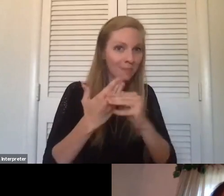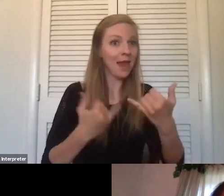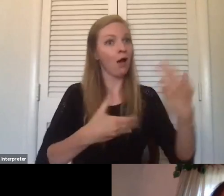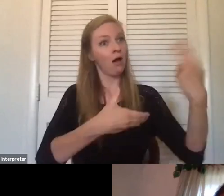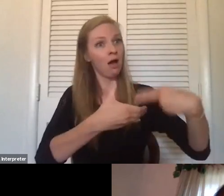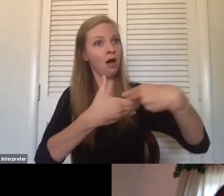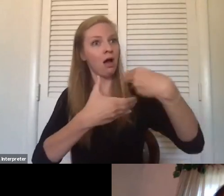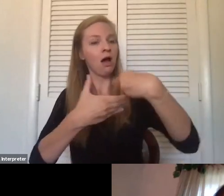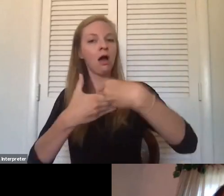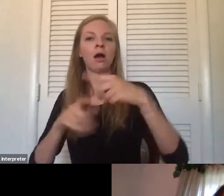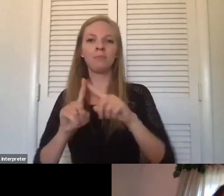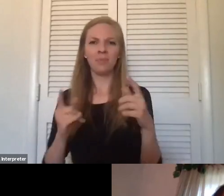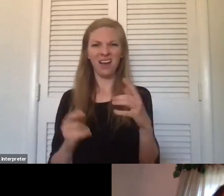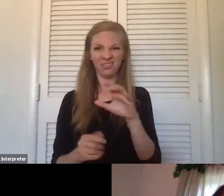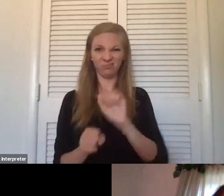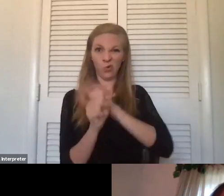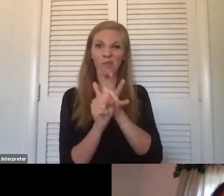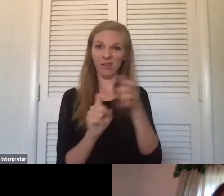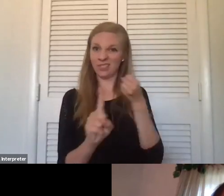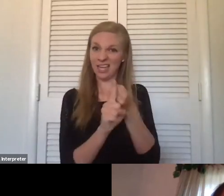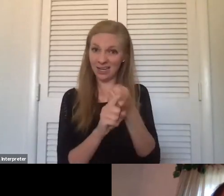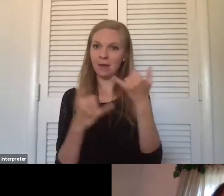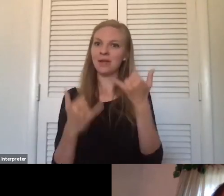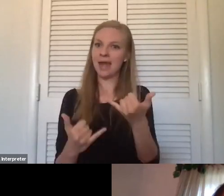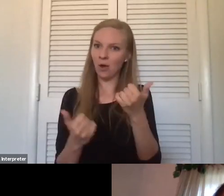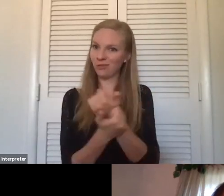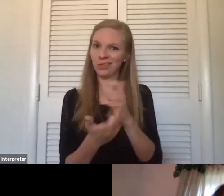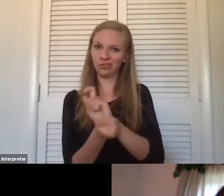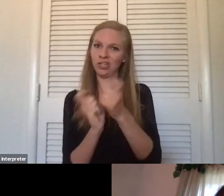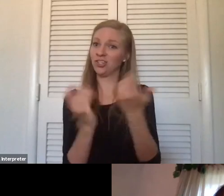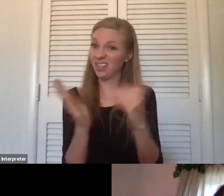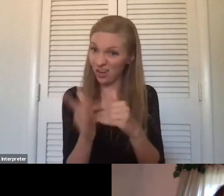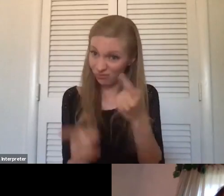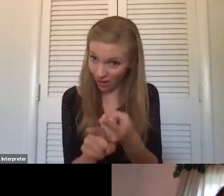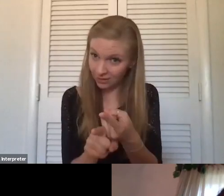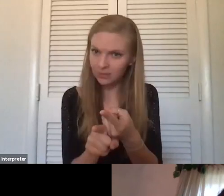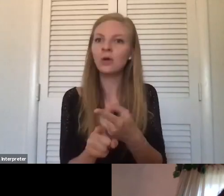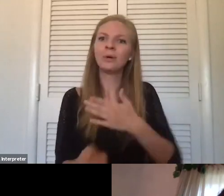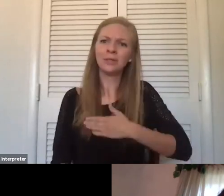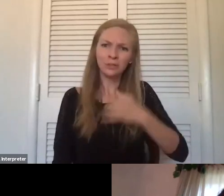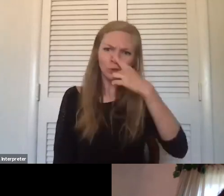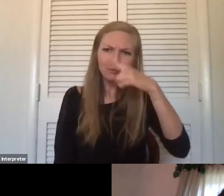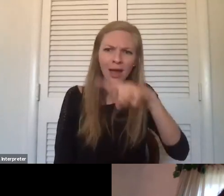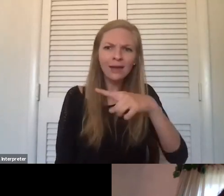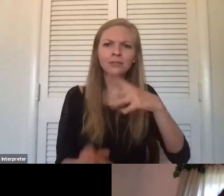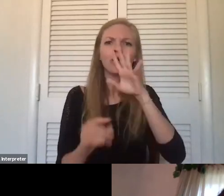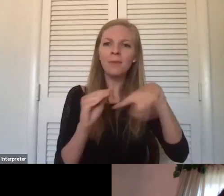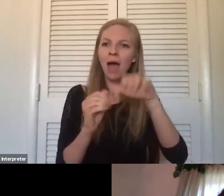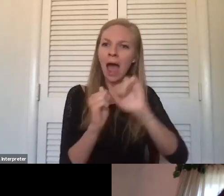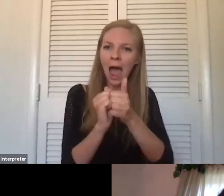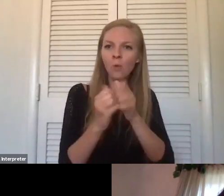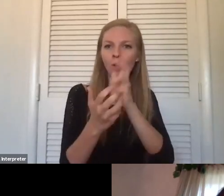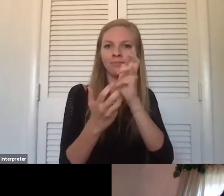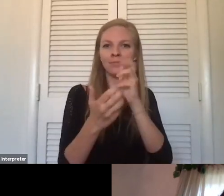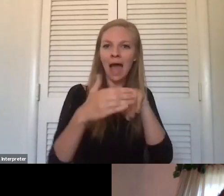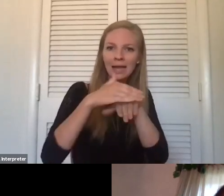-19, your accommodations are changing once again. So I'd love to hear you talk more about how these accommodations can change and be